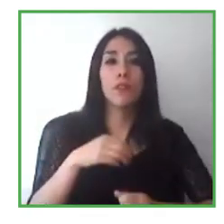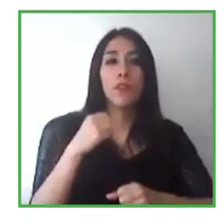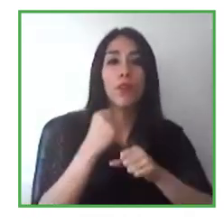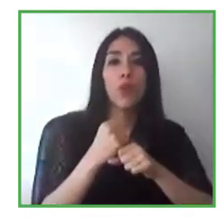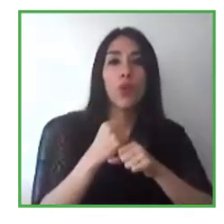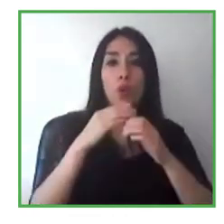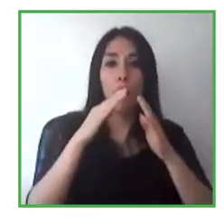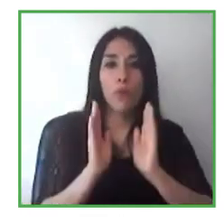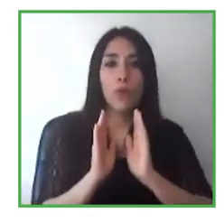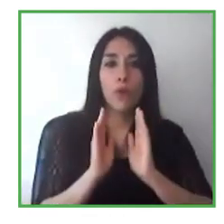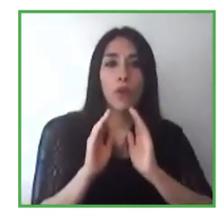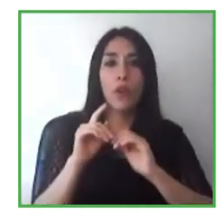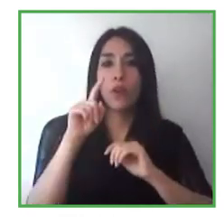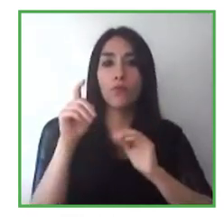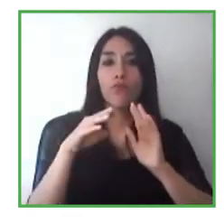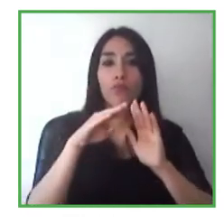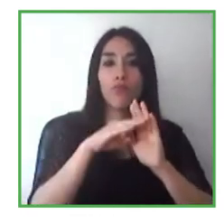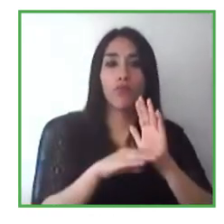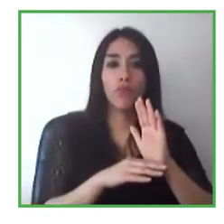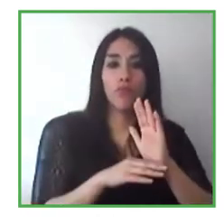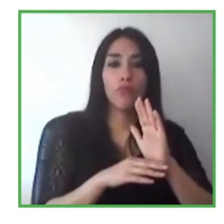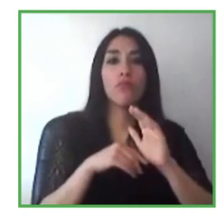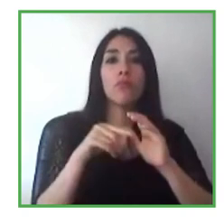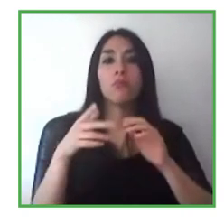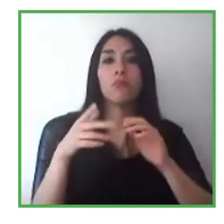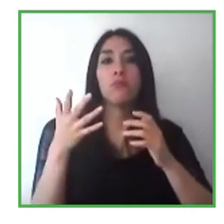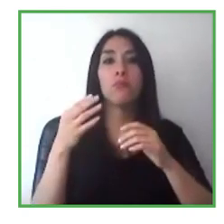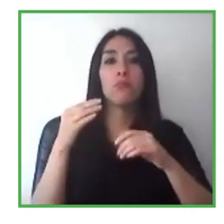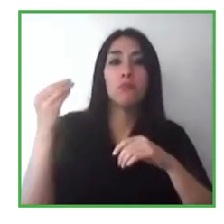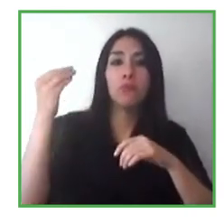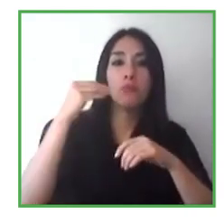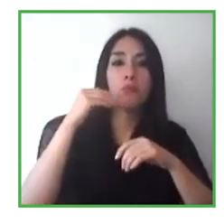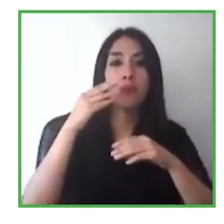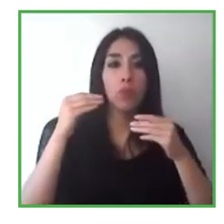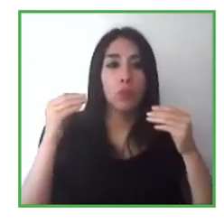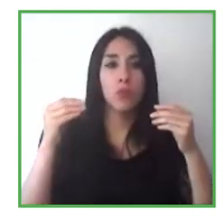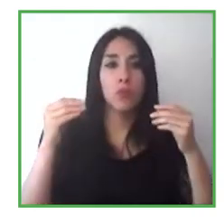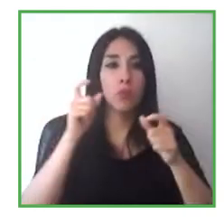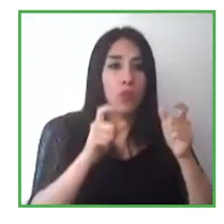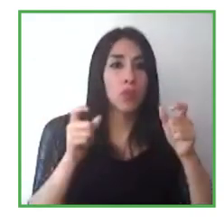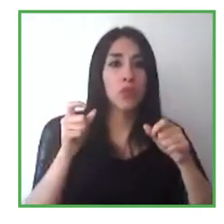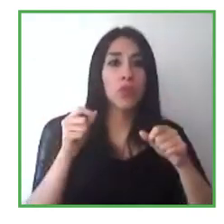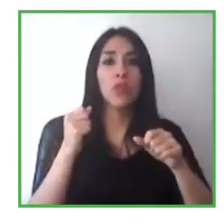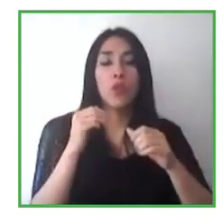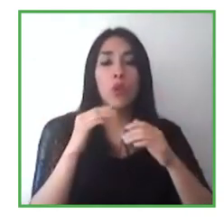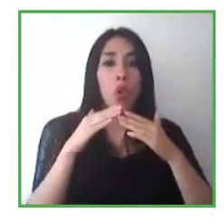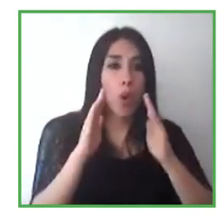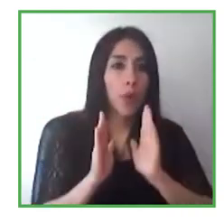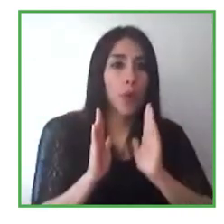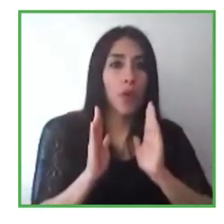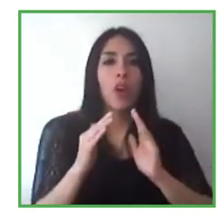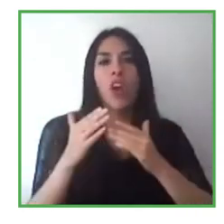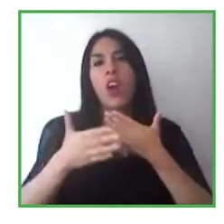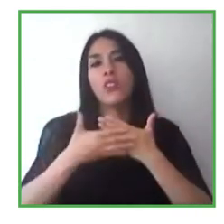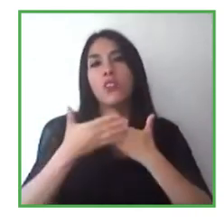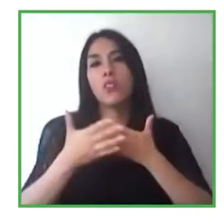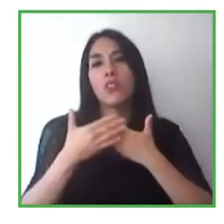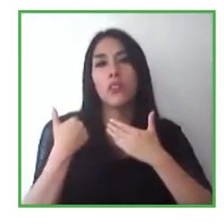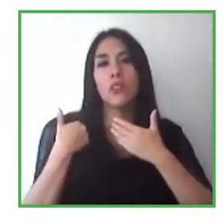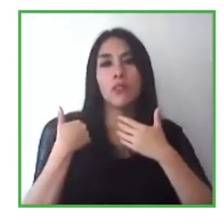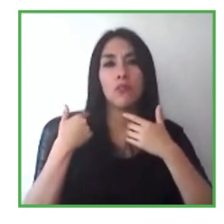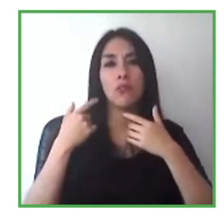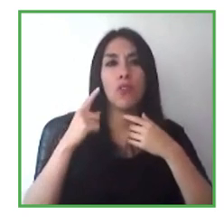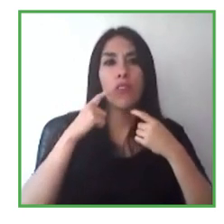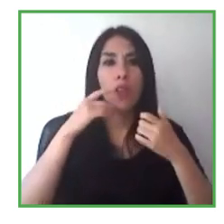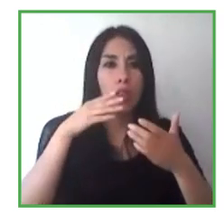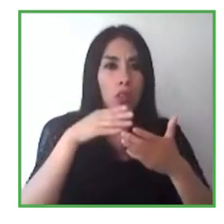folks working from home because it was easier for them. And they didn't have to worry about transportation and all the other barriers. So, you know, maybe we're a little ahead of our time and maybe